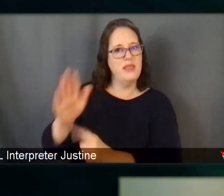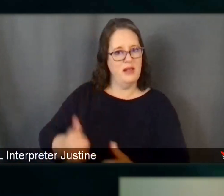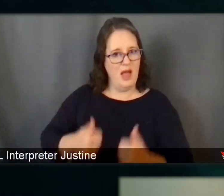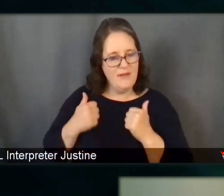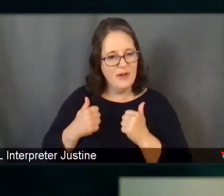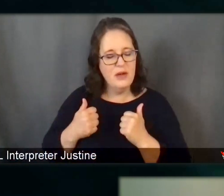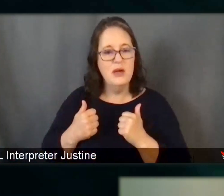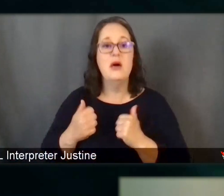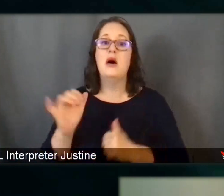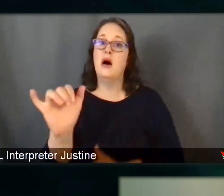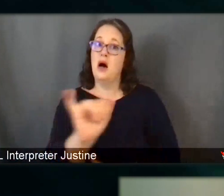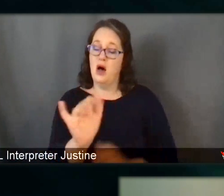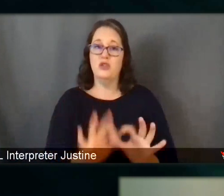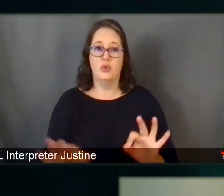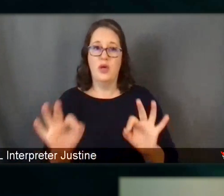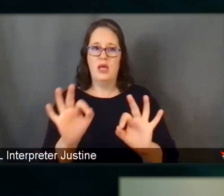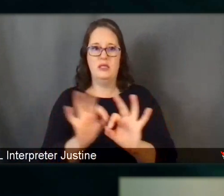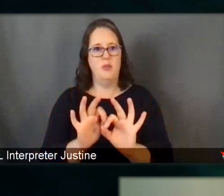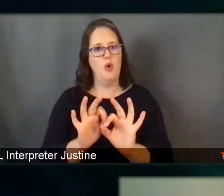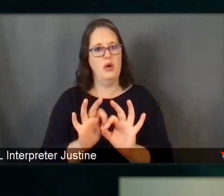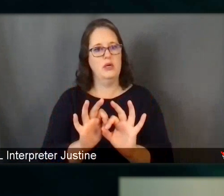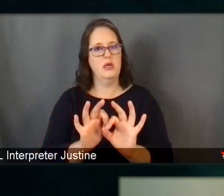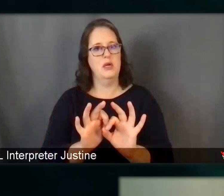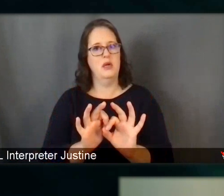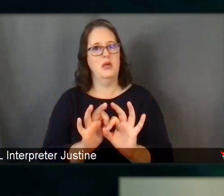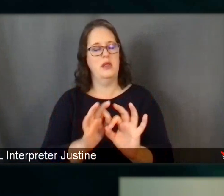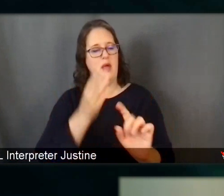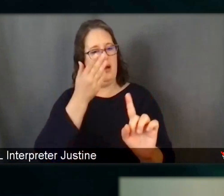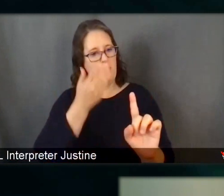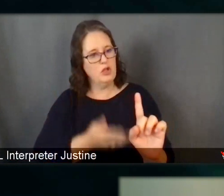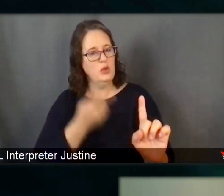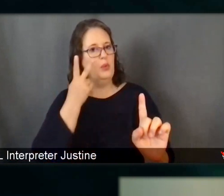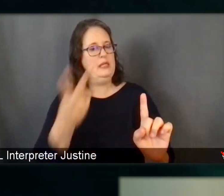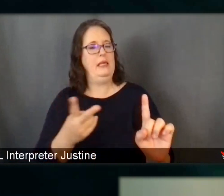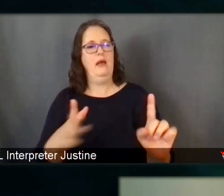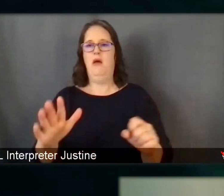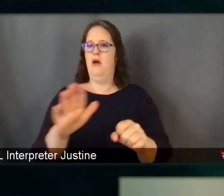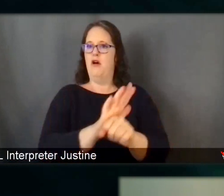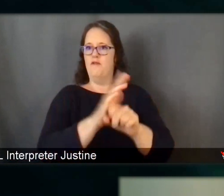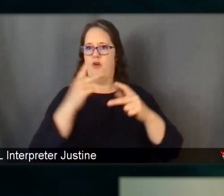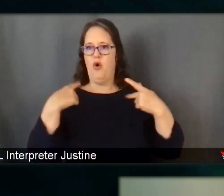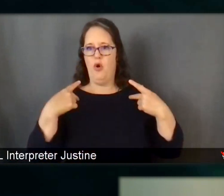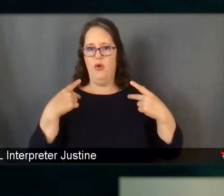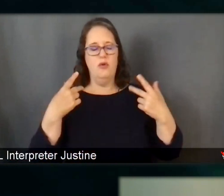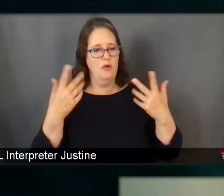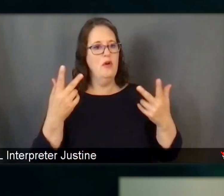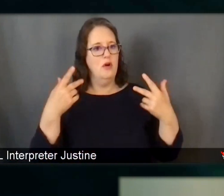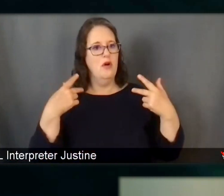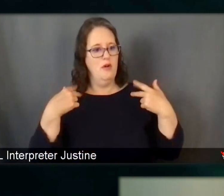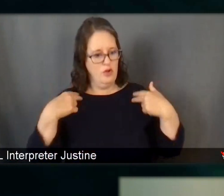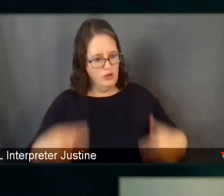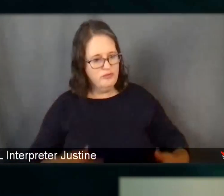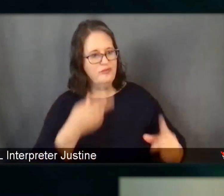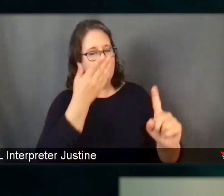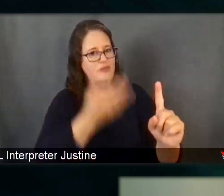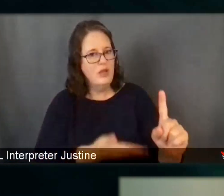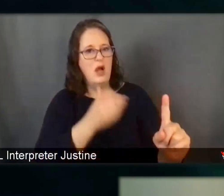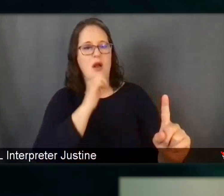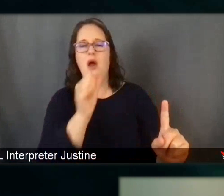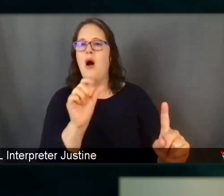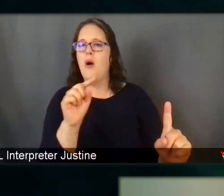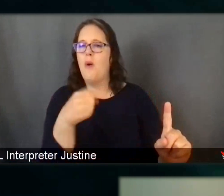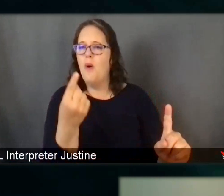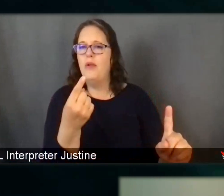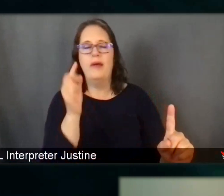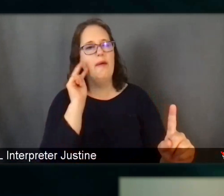and not just harbingers or carriers of disease. And part of the way in which I think that's really important to, to think about or to do